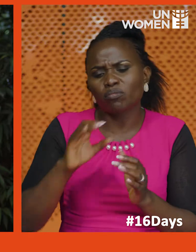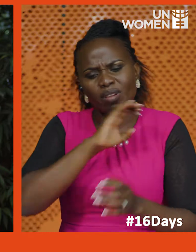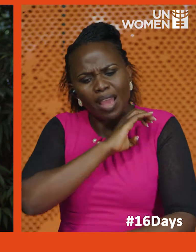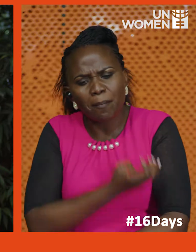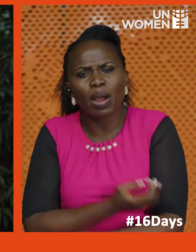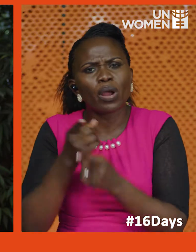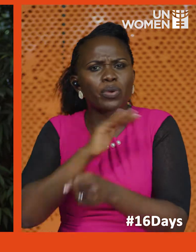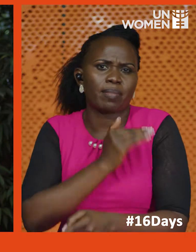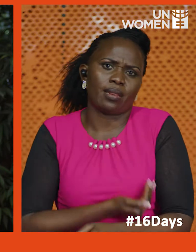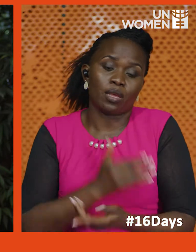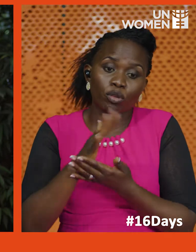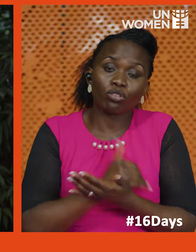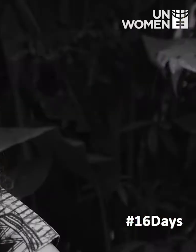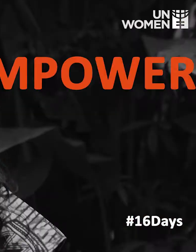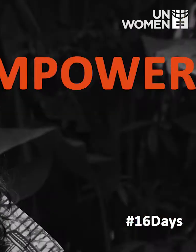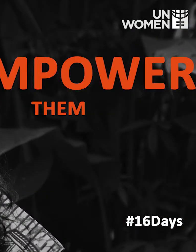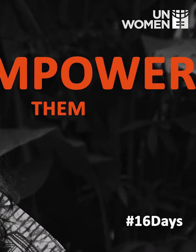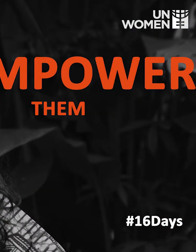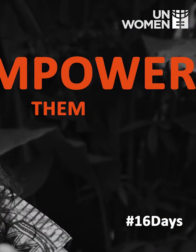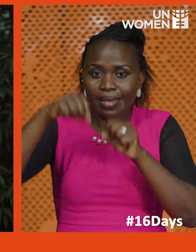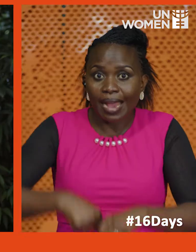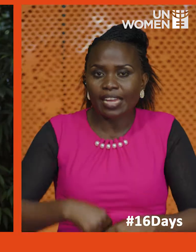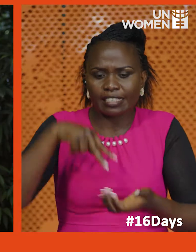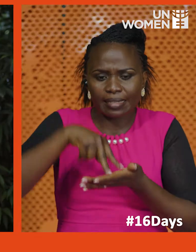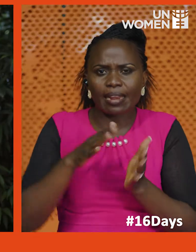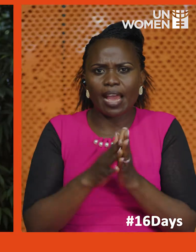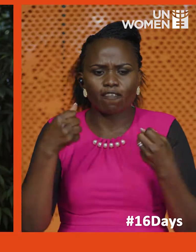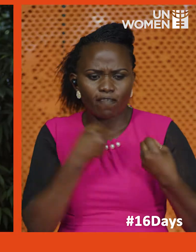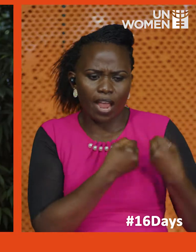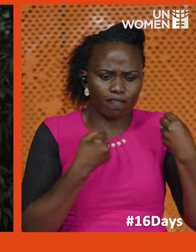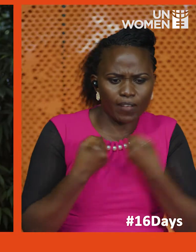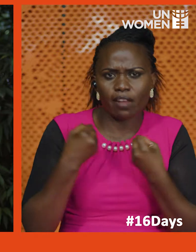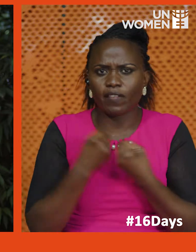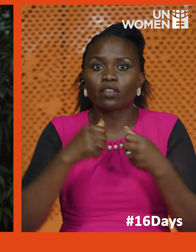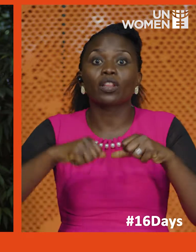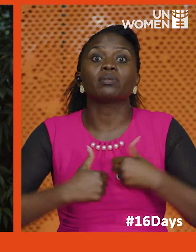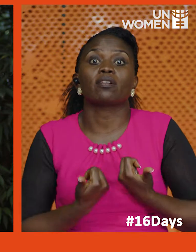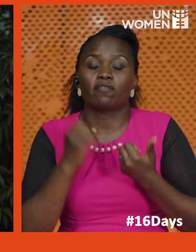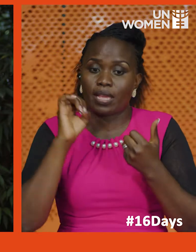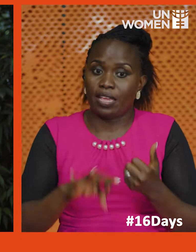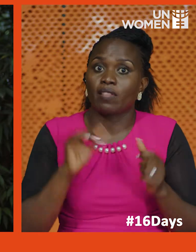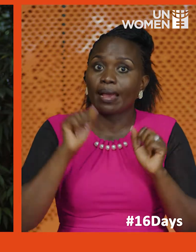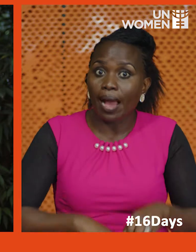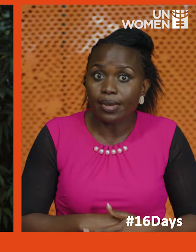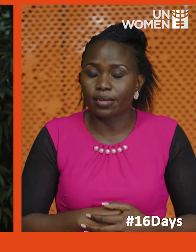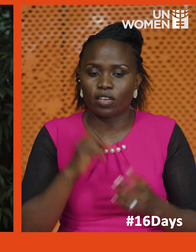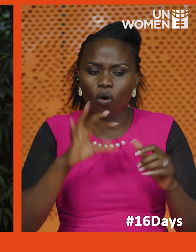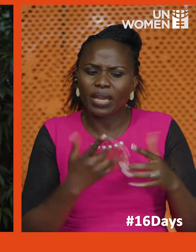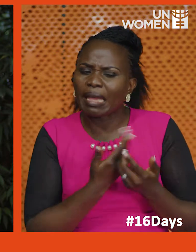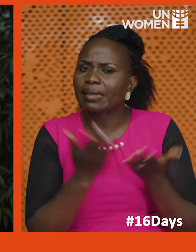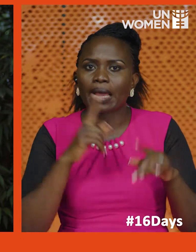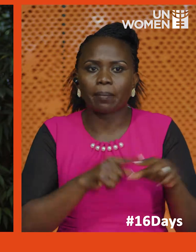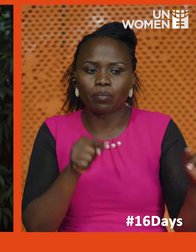empower them. Because when you empower them, you empower them to actually stand for themselves and fight for themselves whenever they can or whenever they're violated.